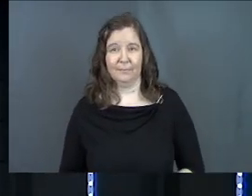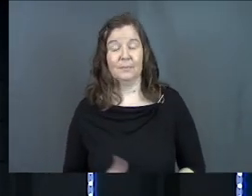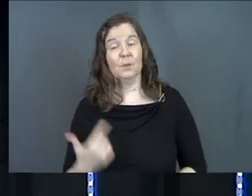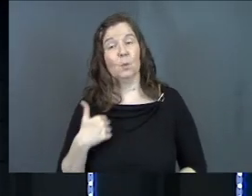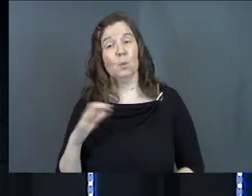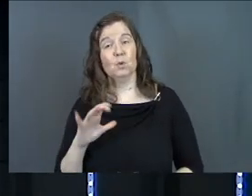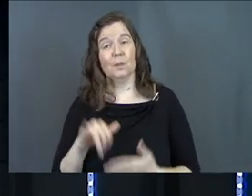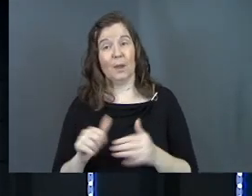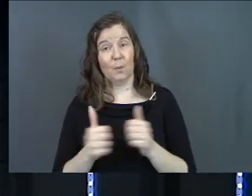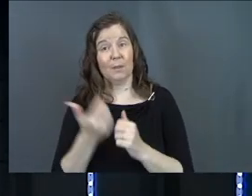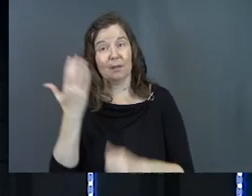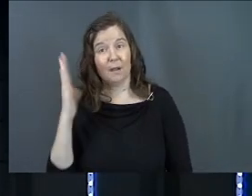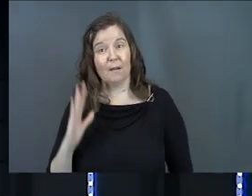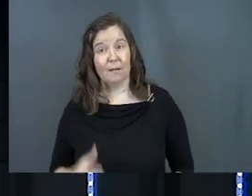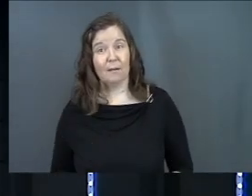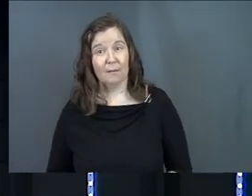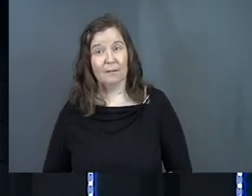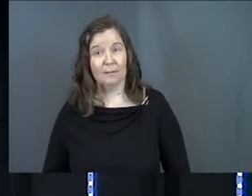We do that with God.